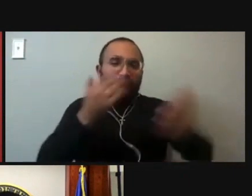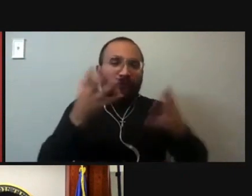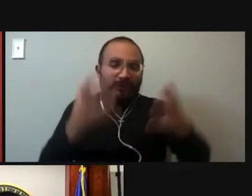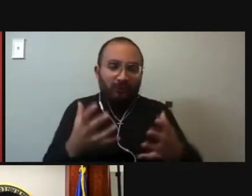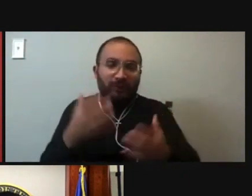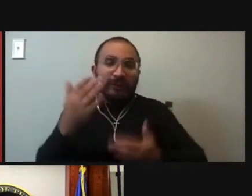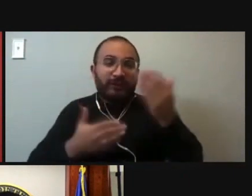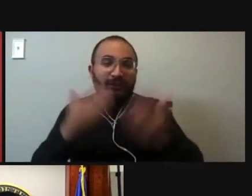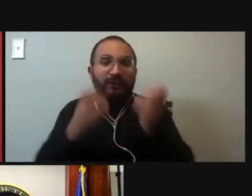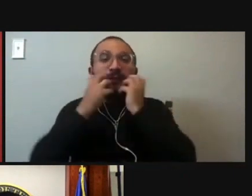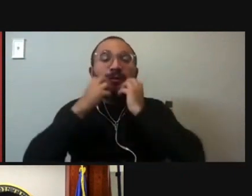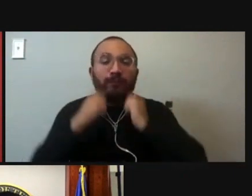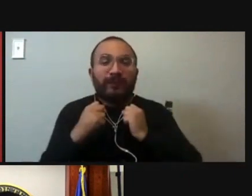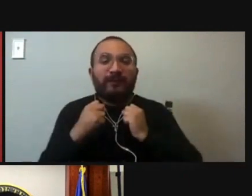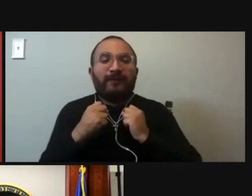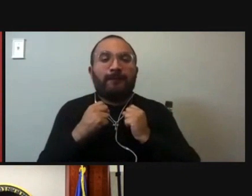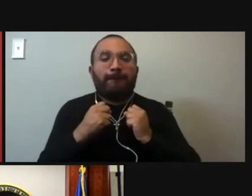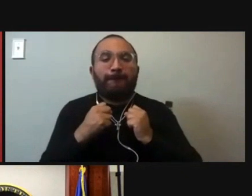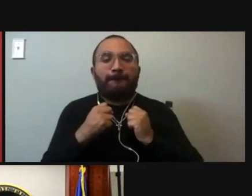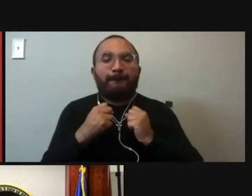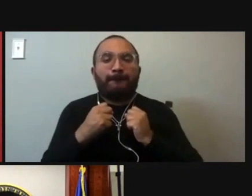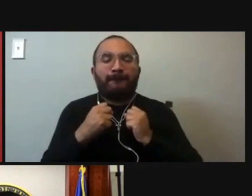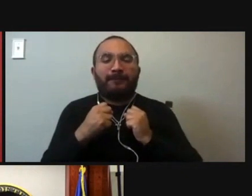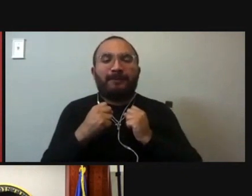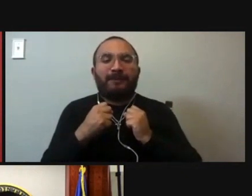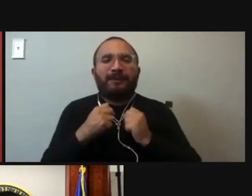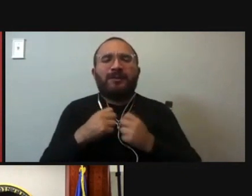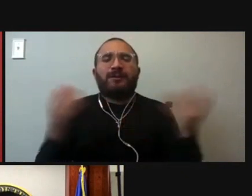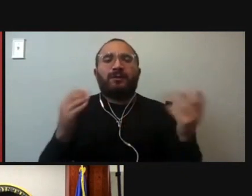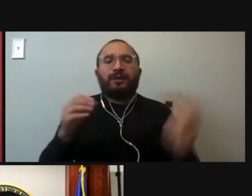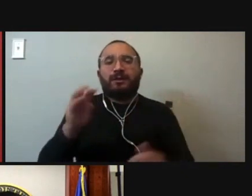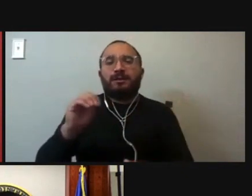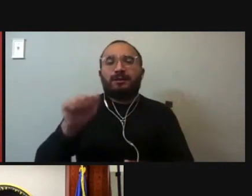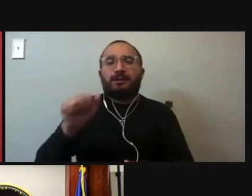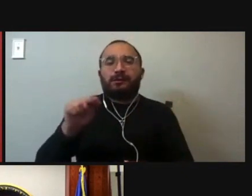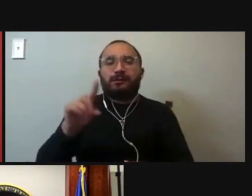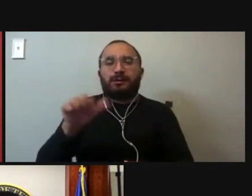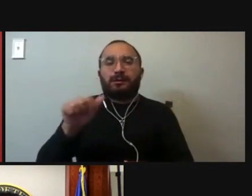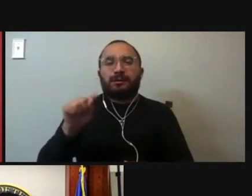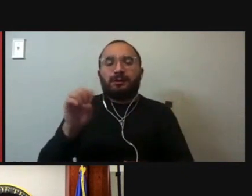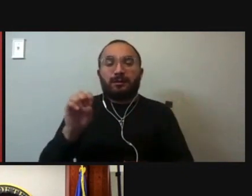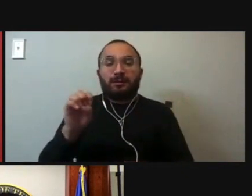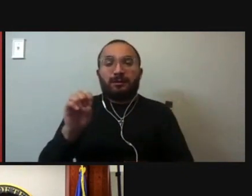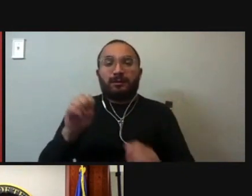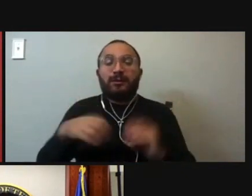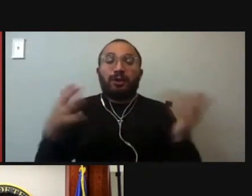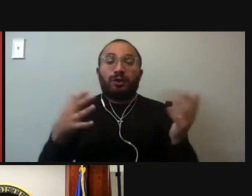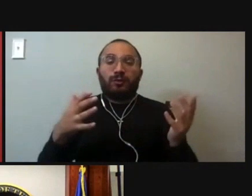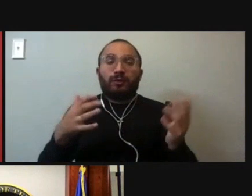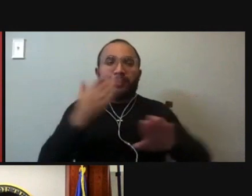again what our mandate is, is to improve the public's confidence